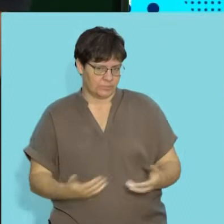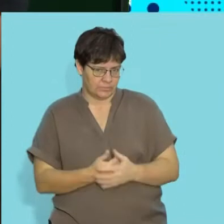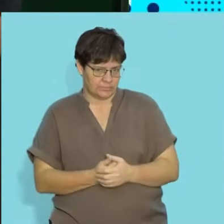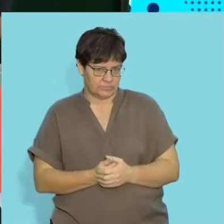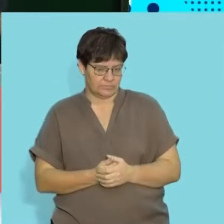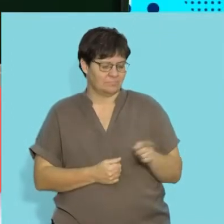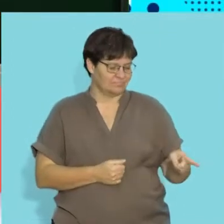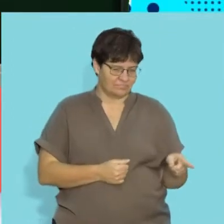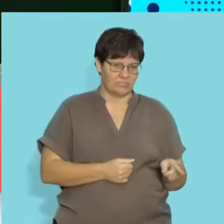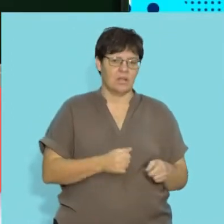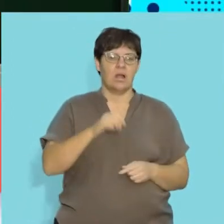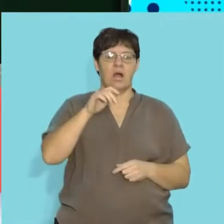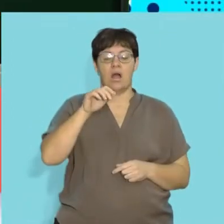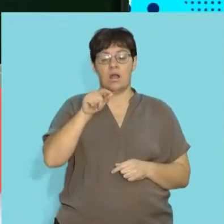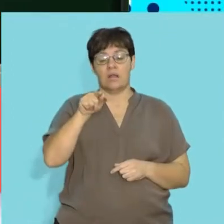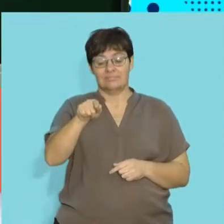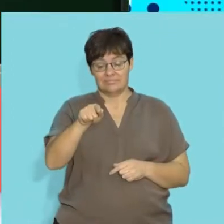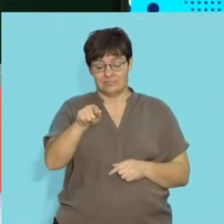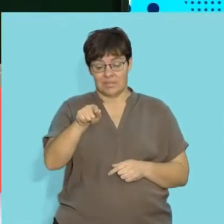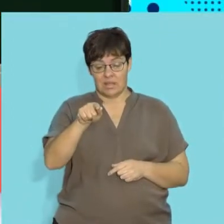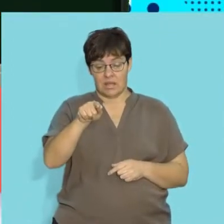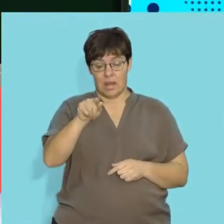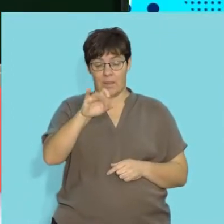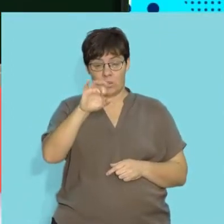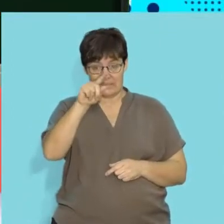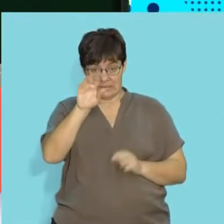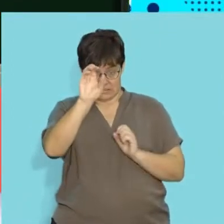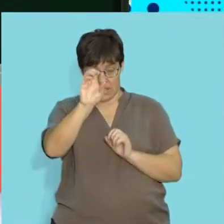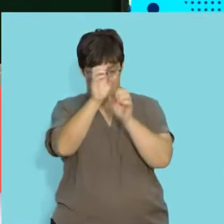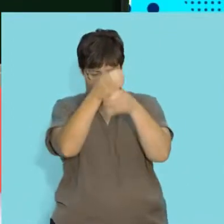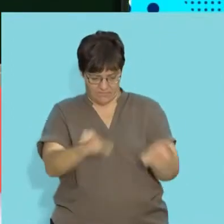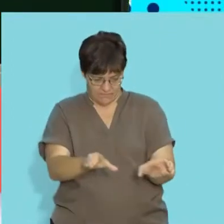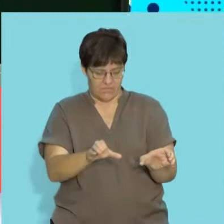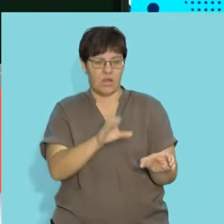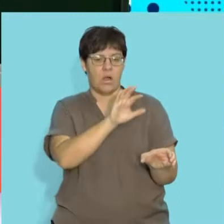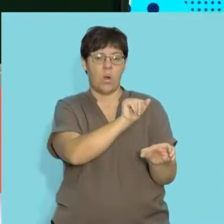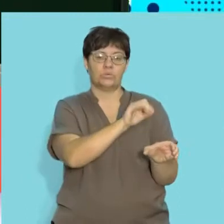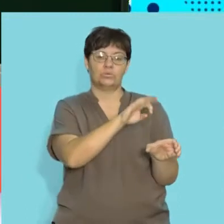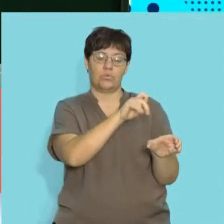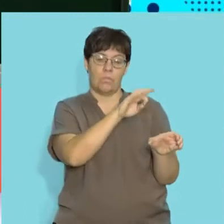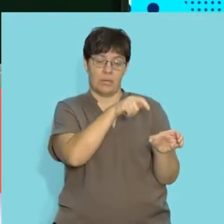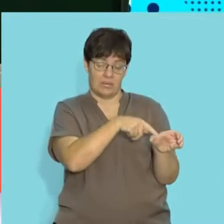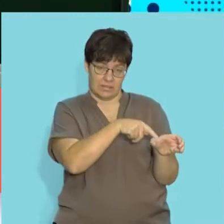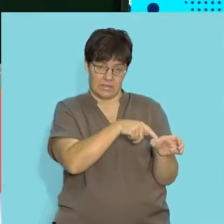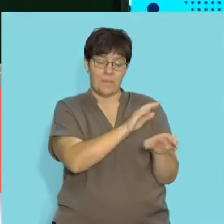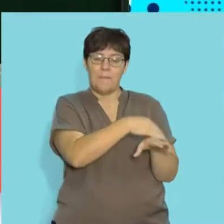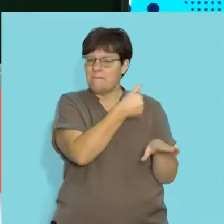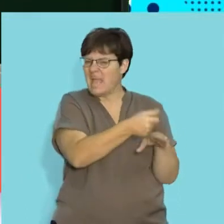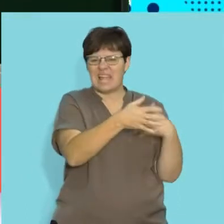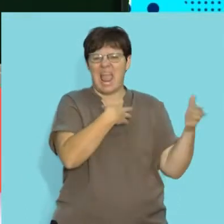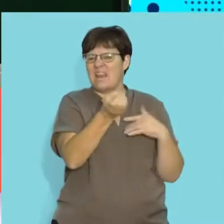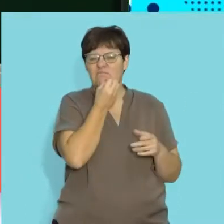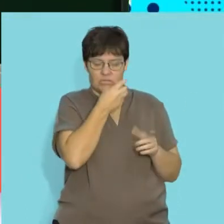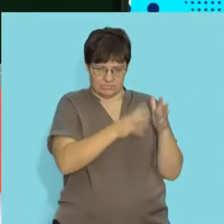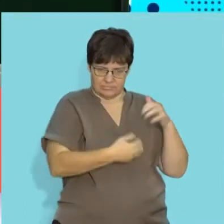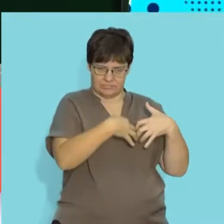as we mentioned, autotrophs are your first group of biotic components. It's important that we recognize that autotrophs form the basis of